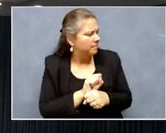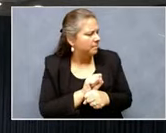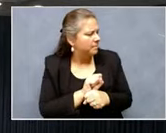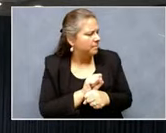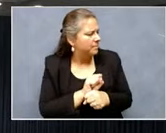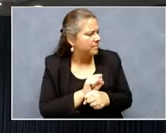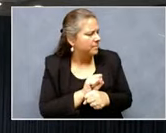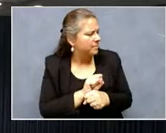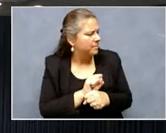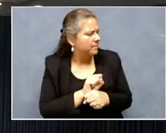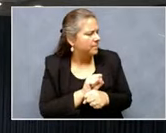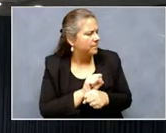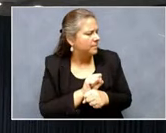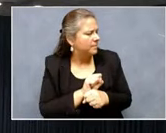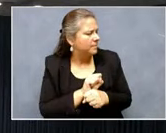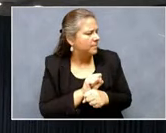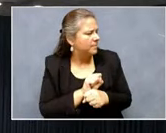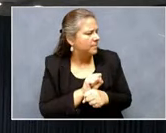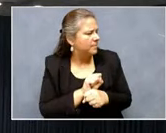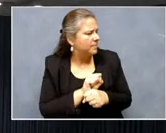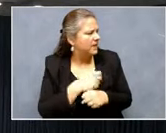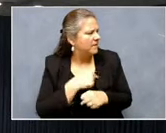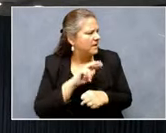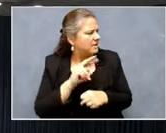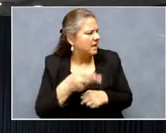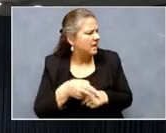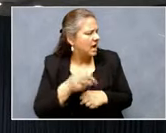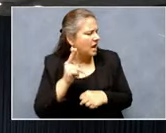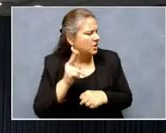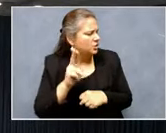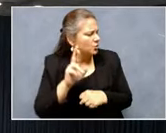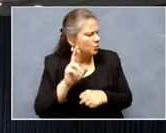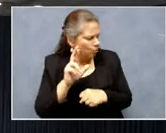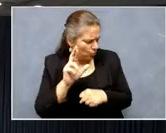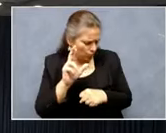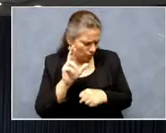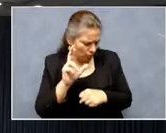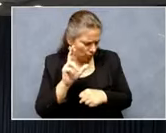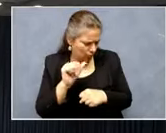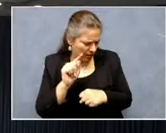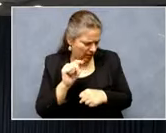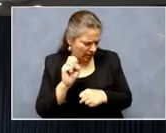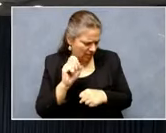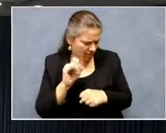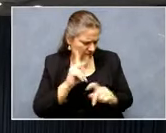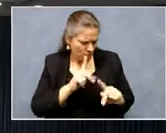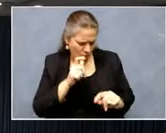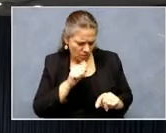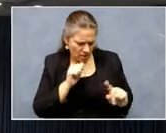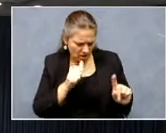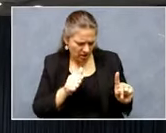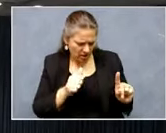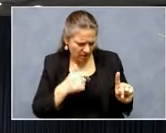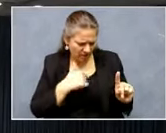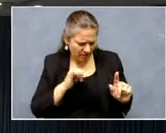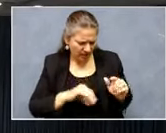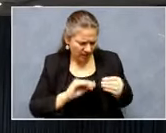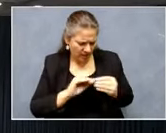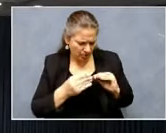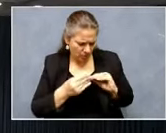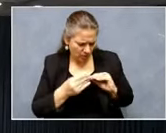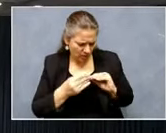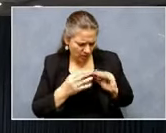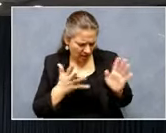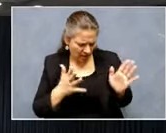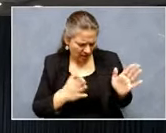they're, you have the second highest rate for job opening. So we've got these numbers that you were just showing and then kind of a,